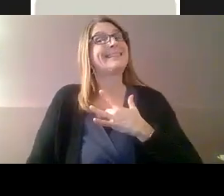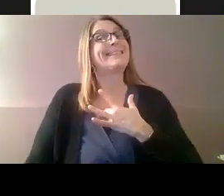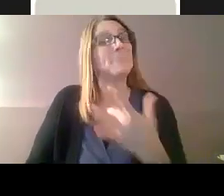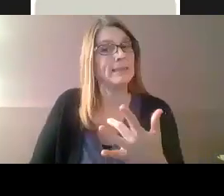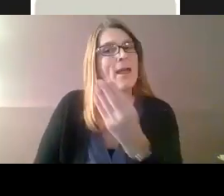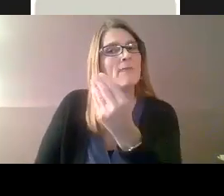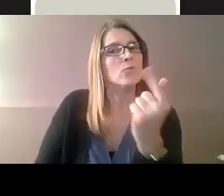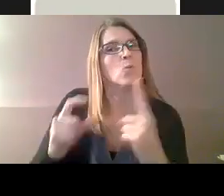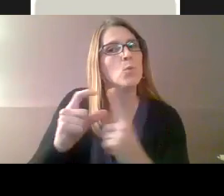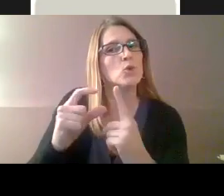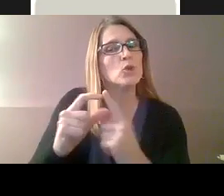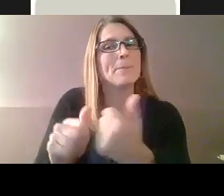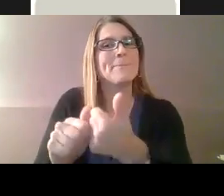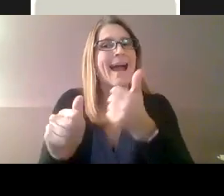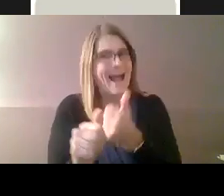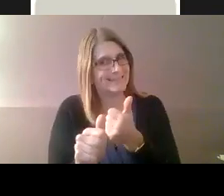communicating directly with them.